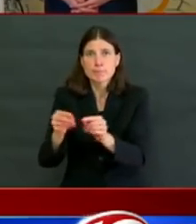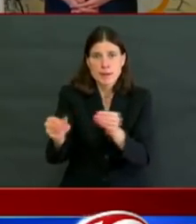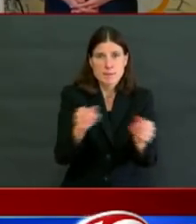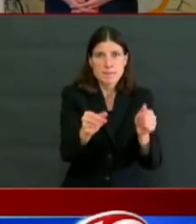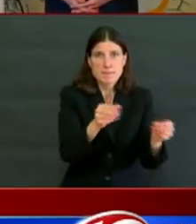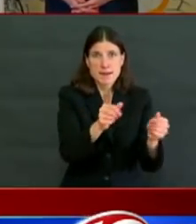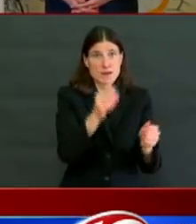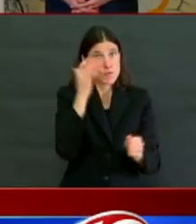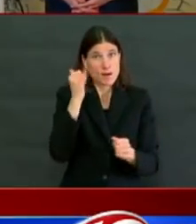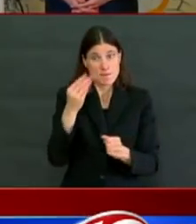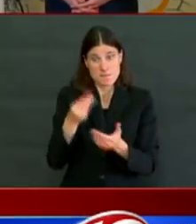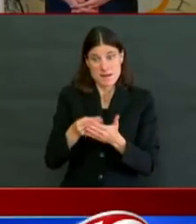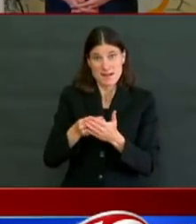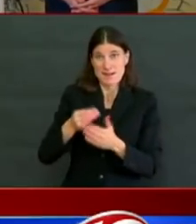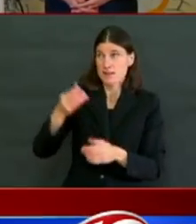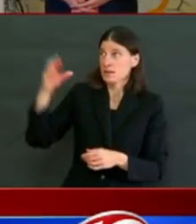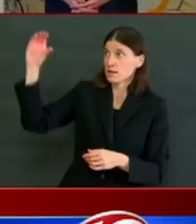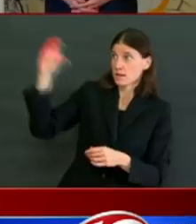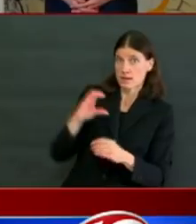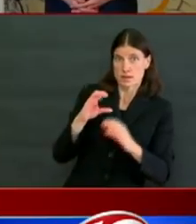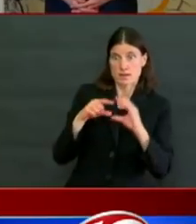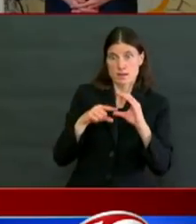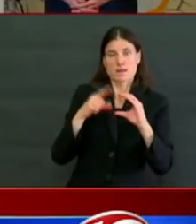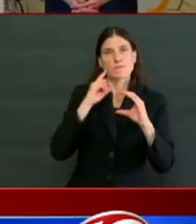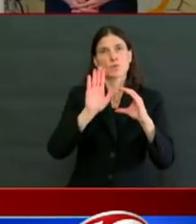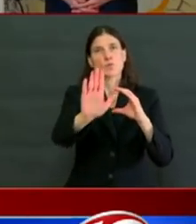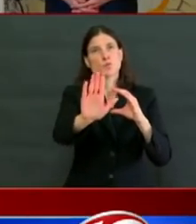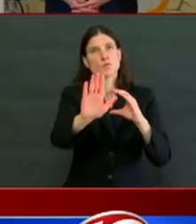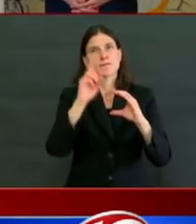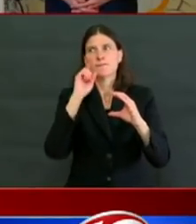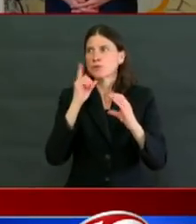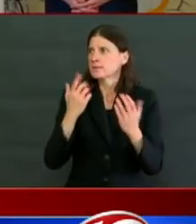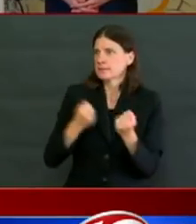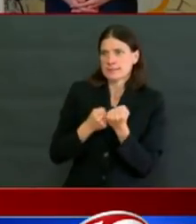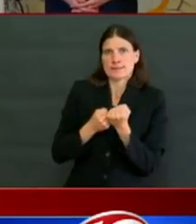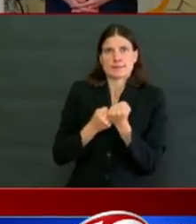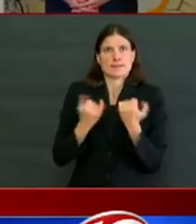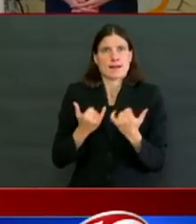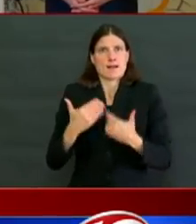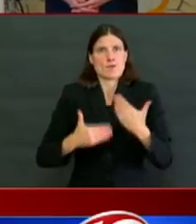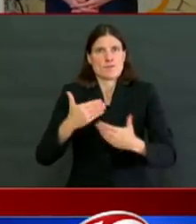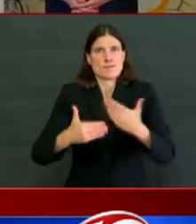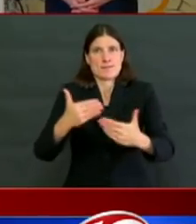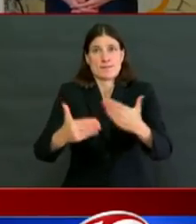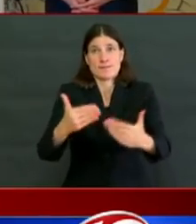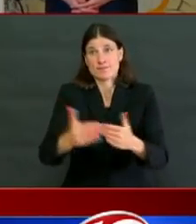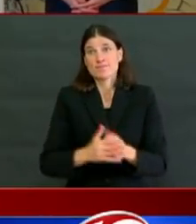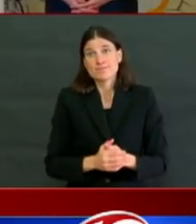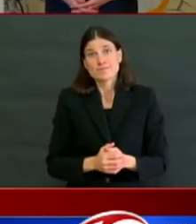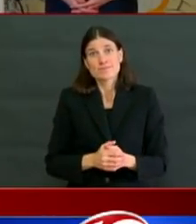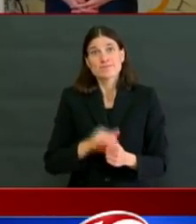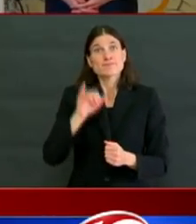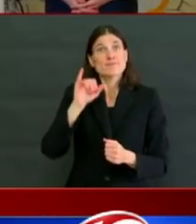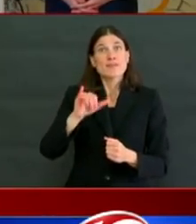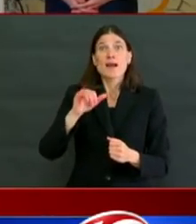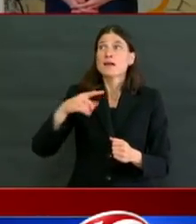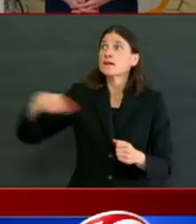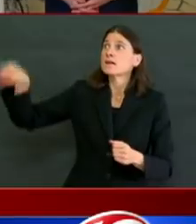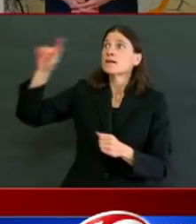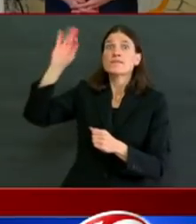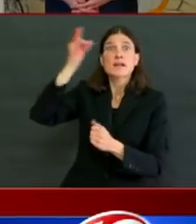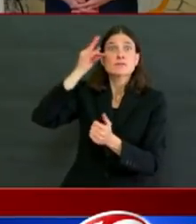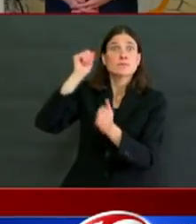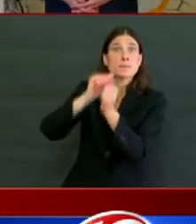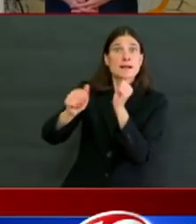than necessary and that, for that money to stimulate the economy, we need to use it to pay our bills to keep stimulating the economy.